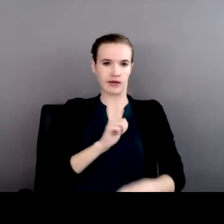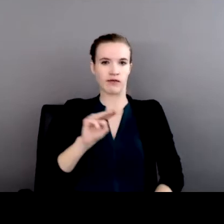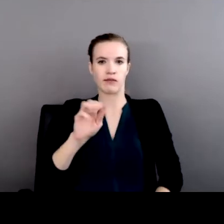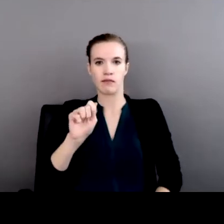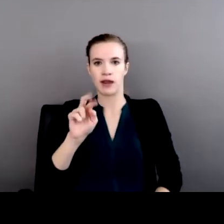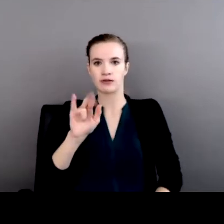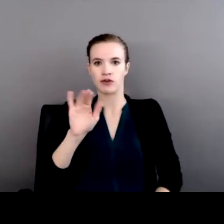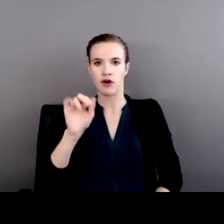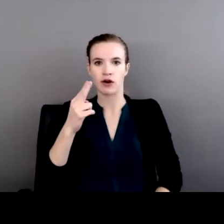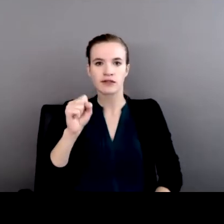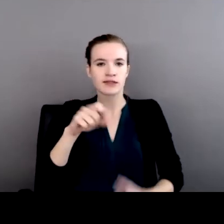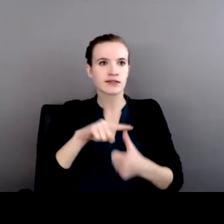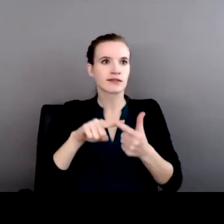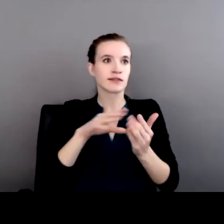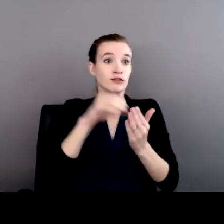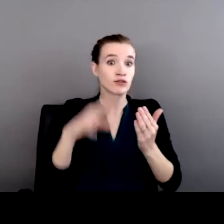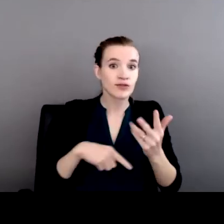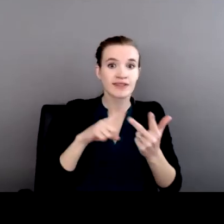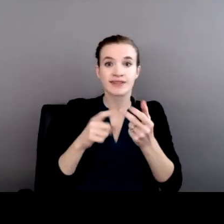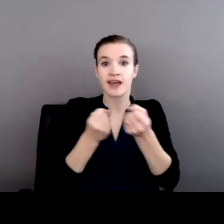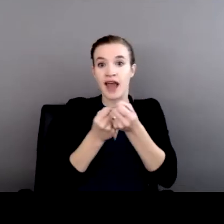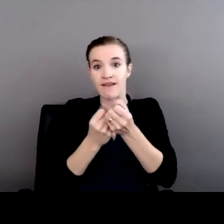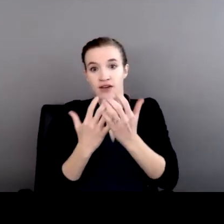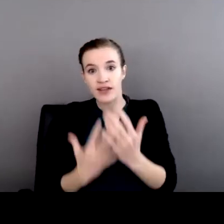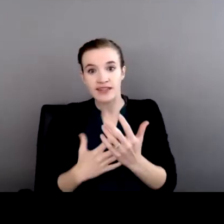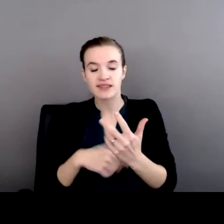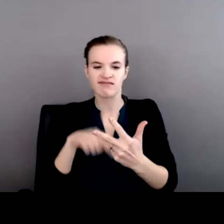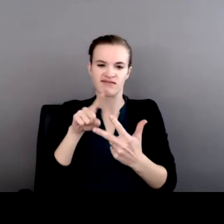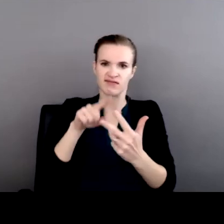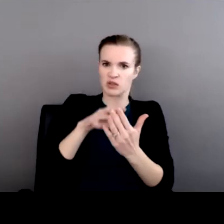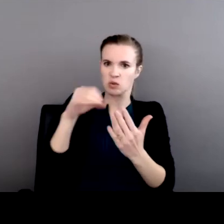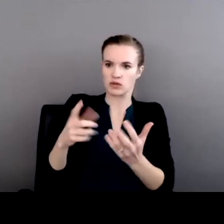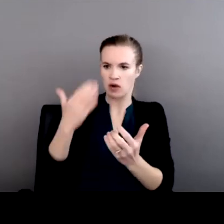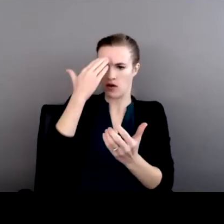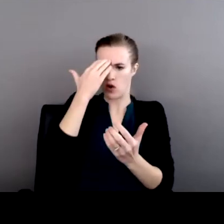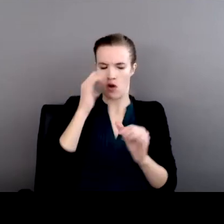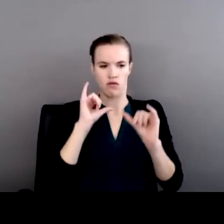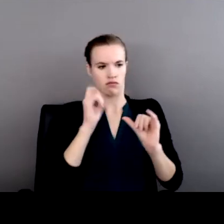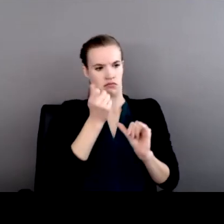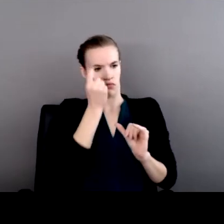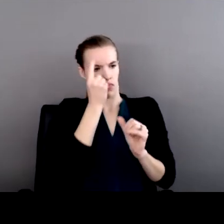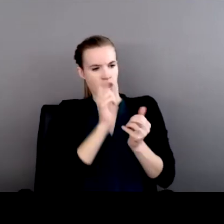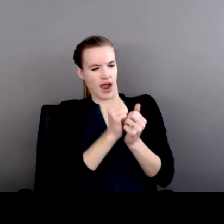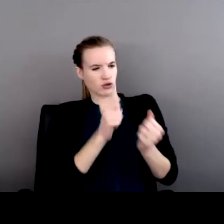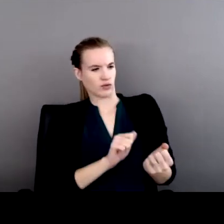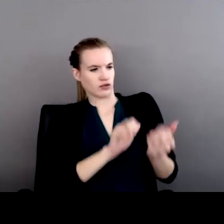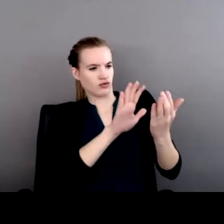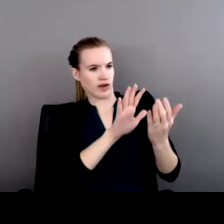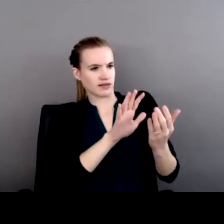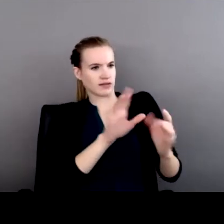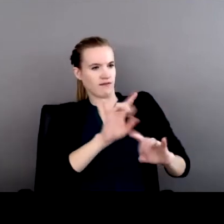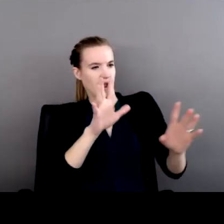educators, students who are interested in having a better sense of what it means to address violence in Indian country. We